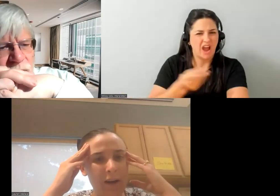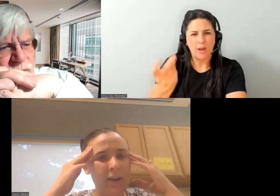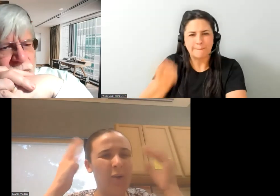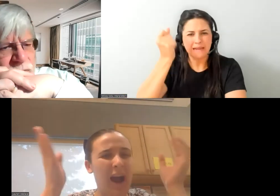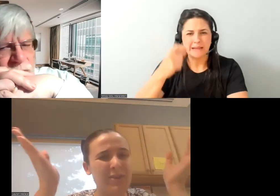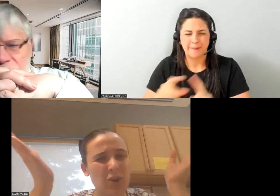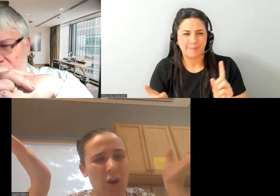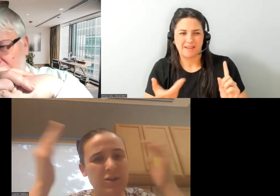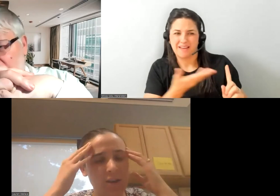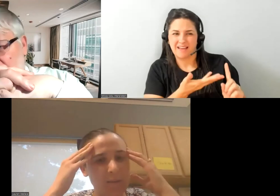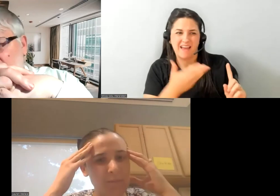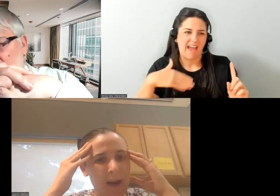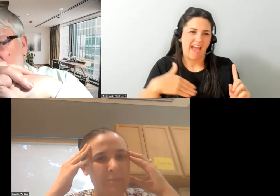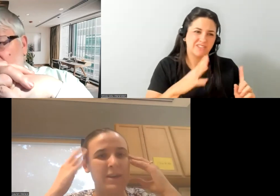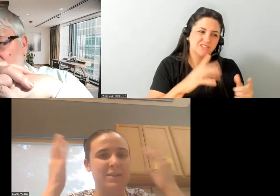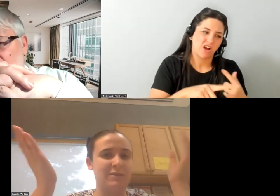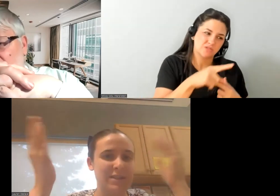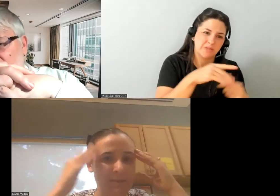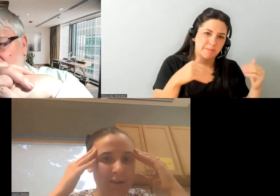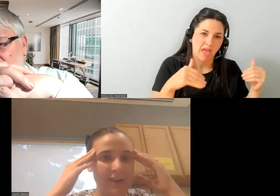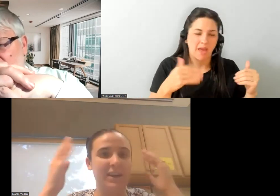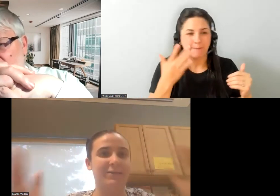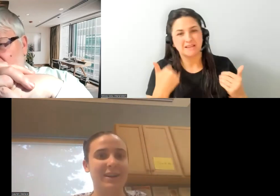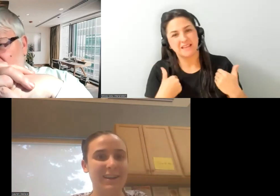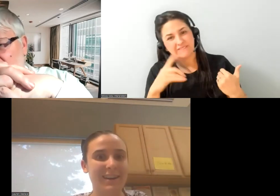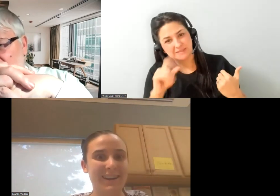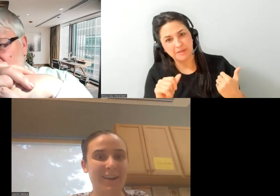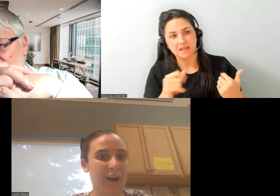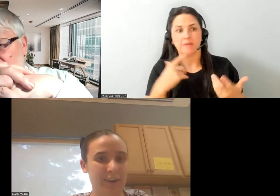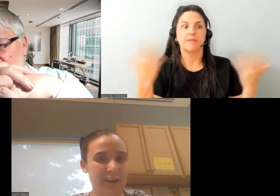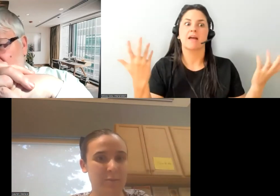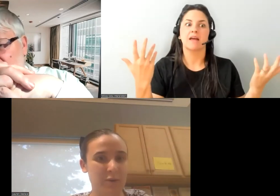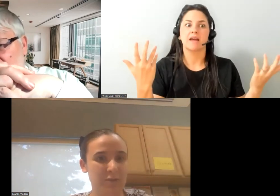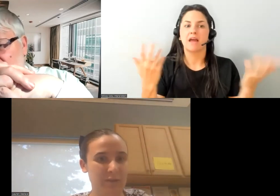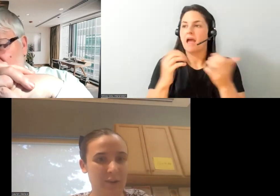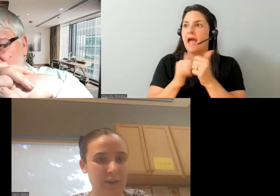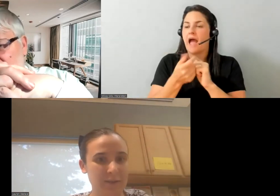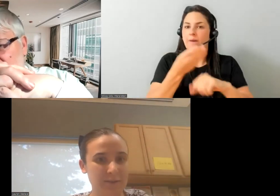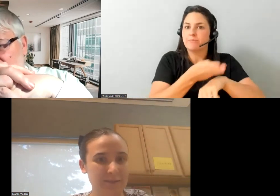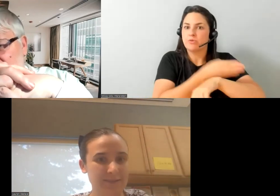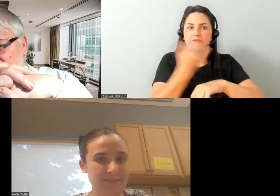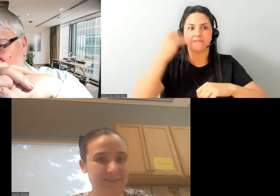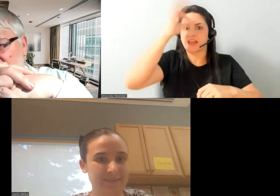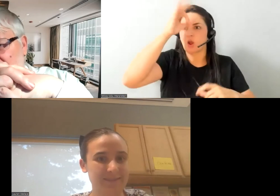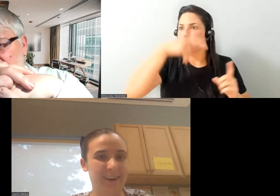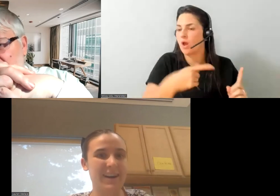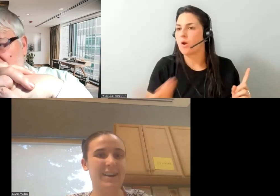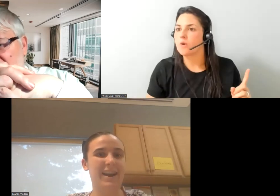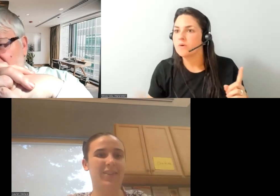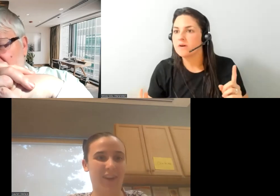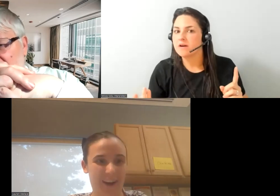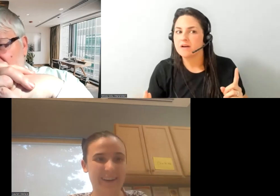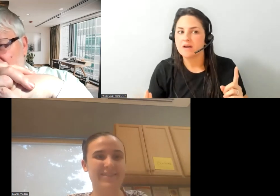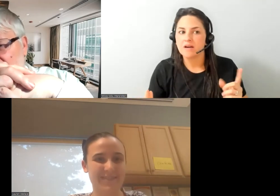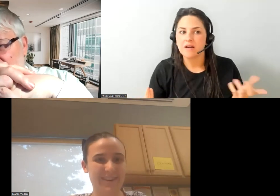but you know i haven't talked to them yet because they have a disability and i'm like well how can you improve if you don't know right